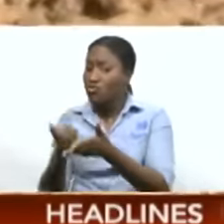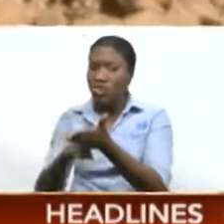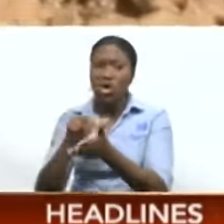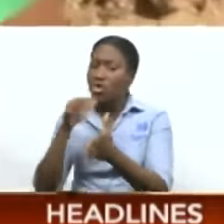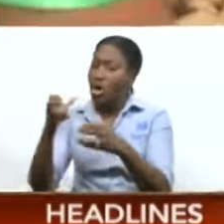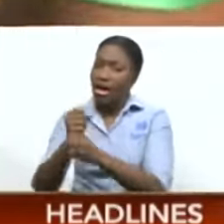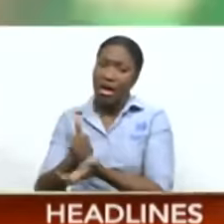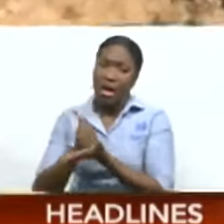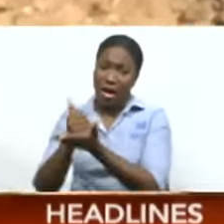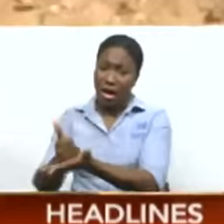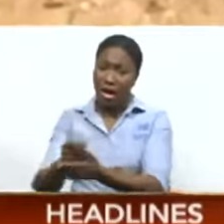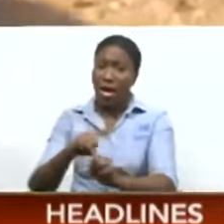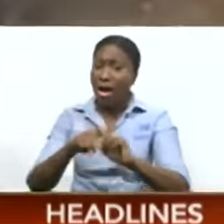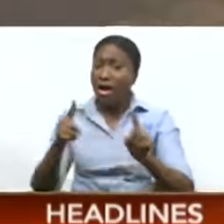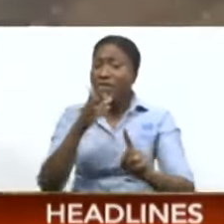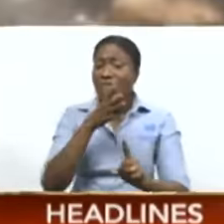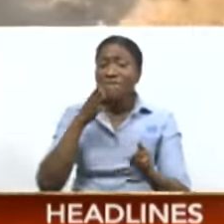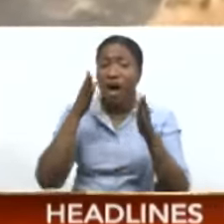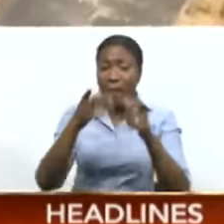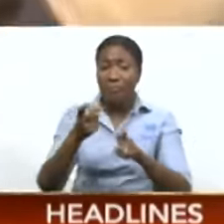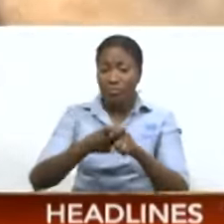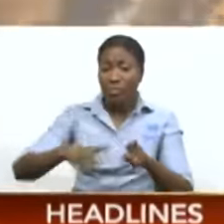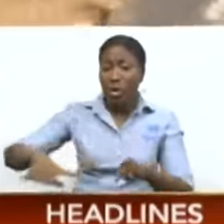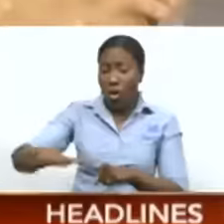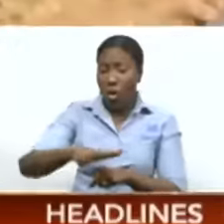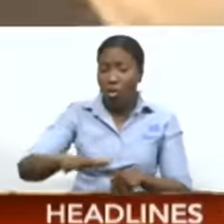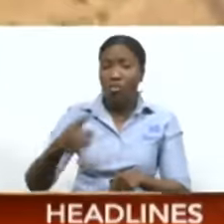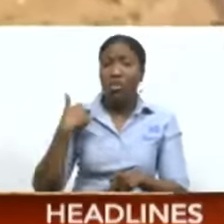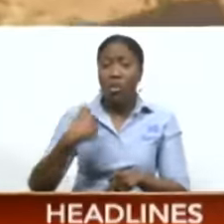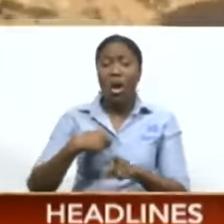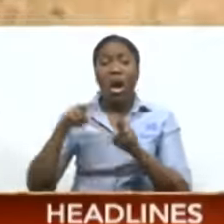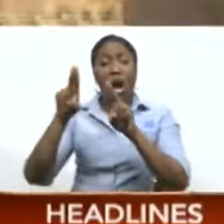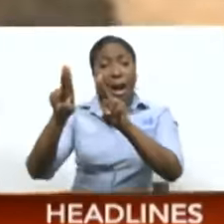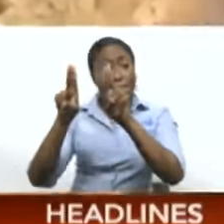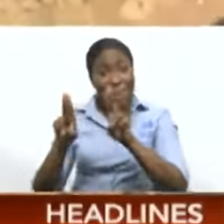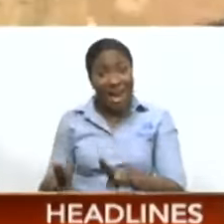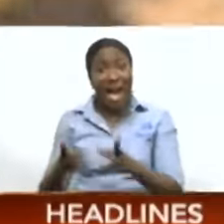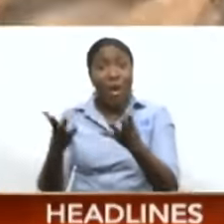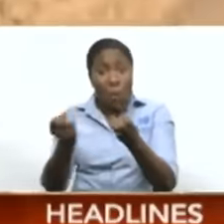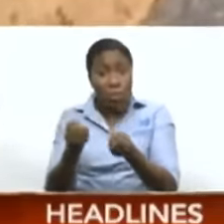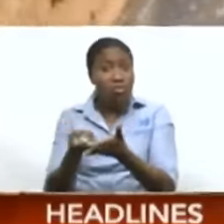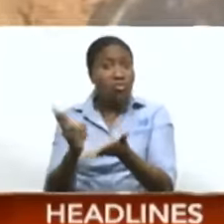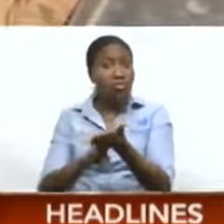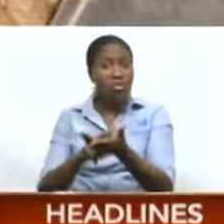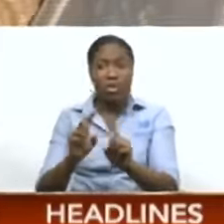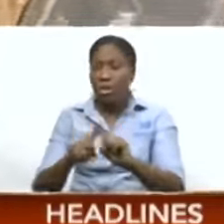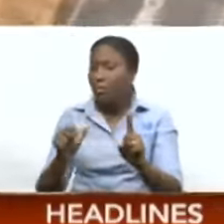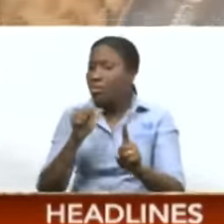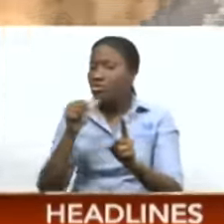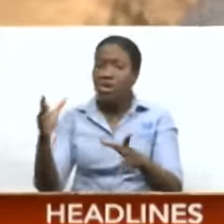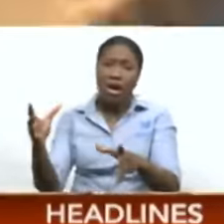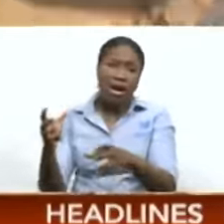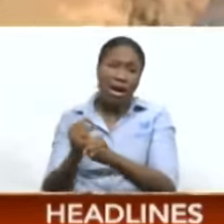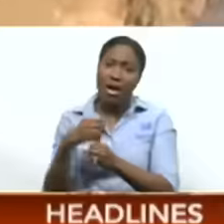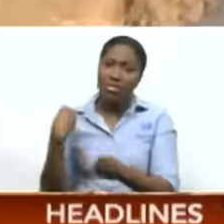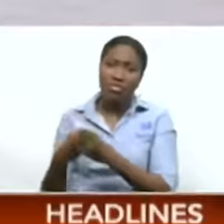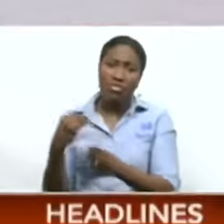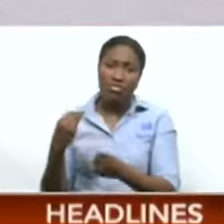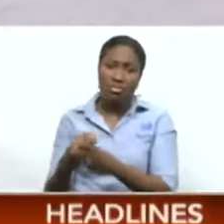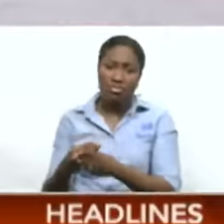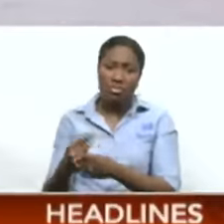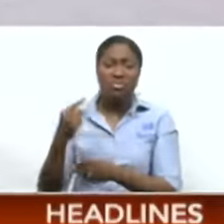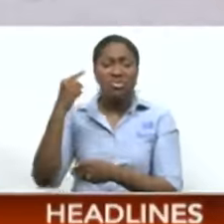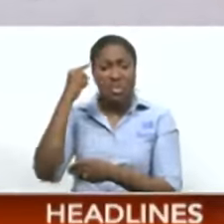farmers in their constituencies applied for relief but did not receive any. They questioned whether the $4 million